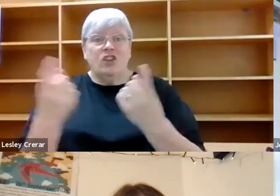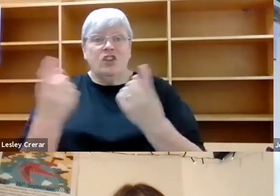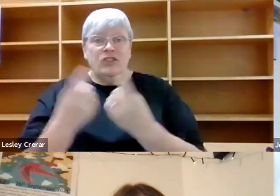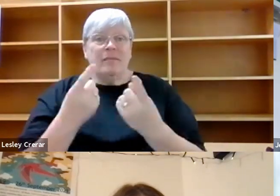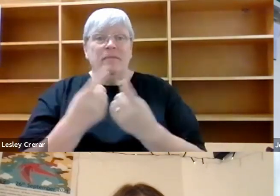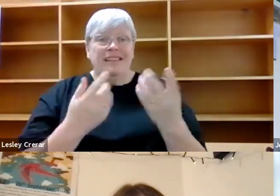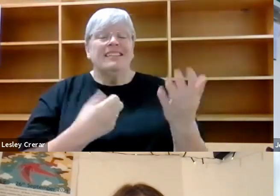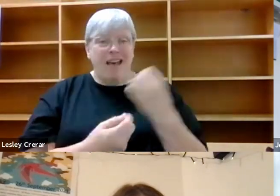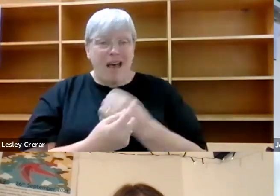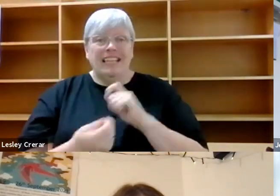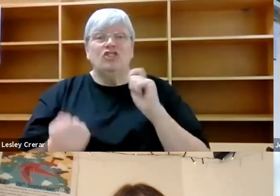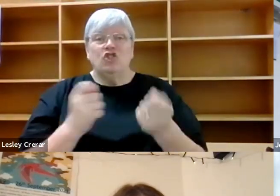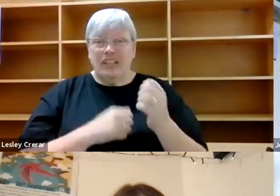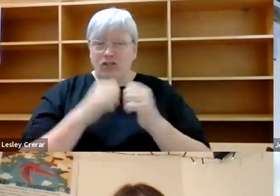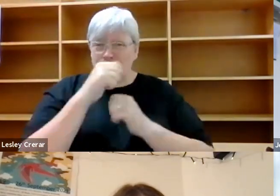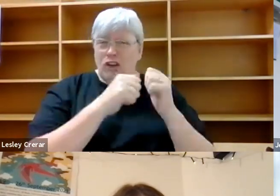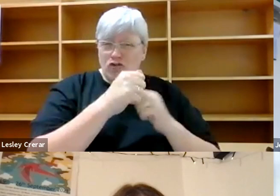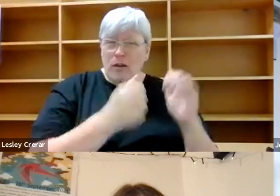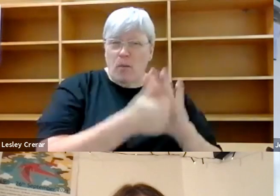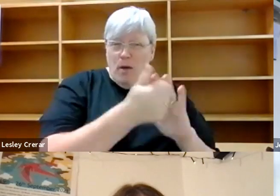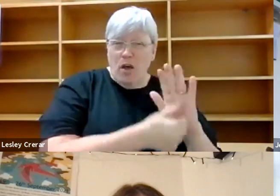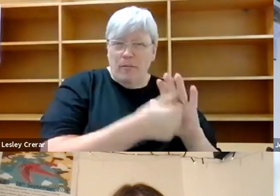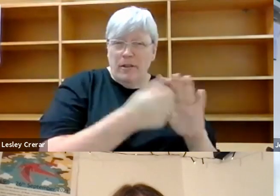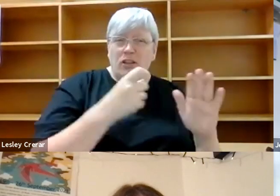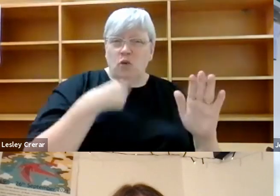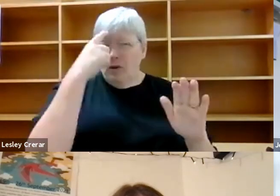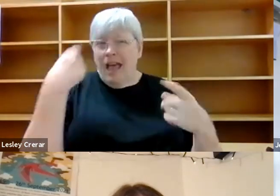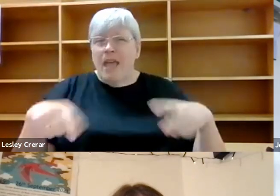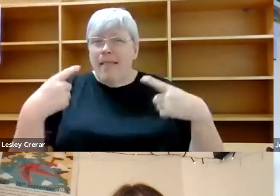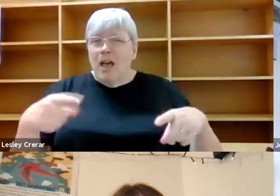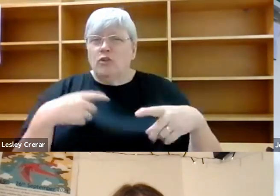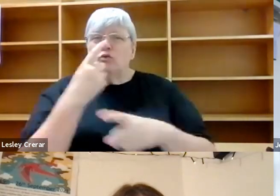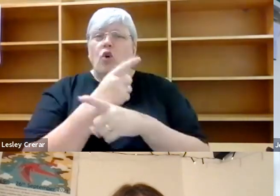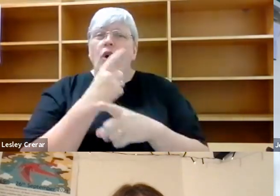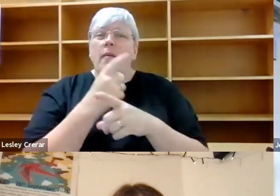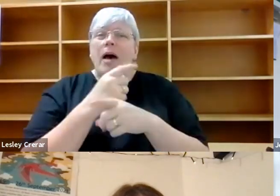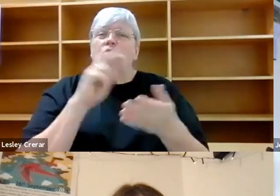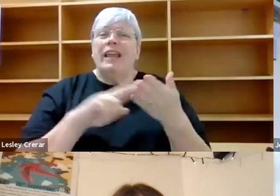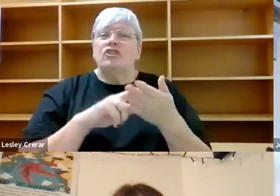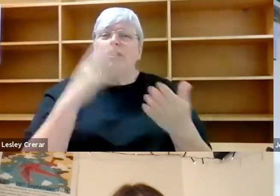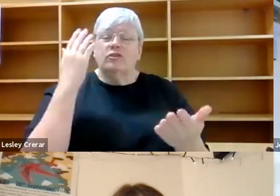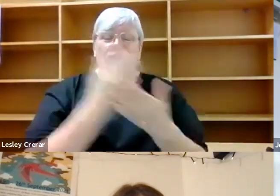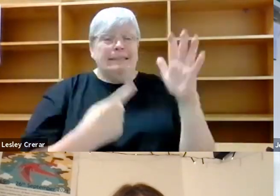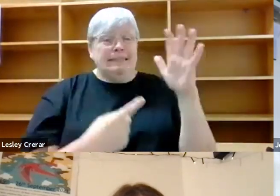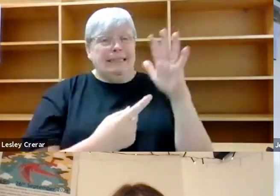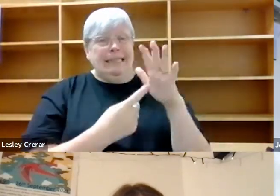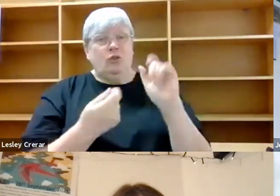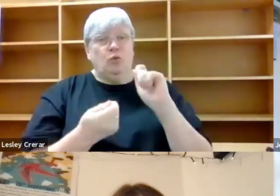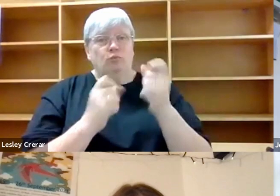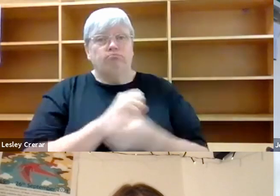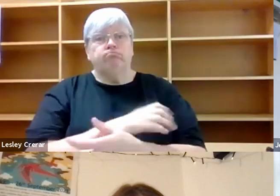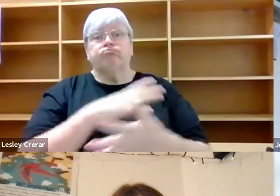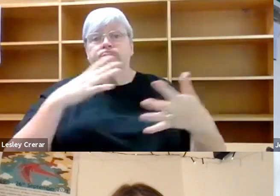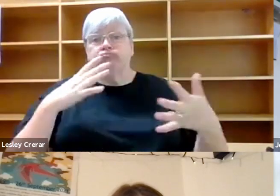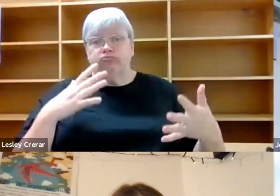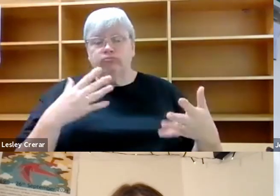publishing and who is seen and who is allowed to speak about nature is the key to kind of unlocking, um, a much